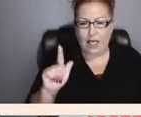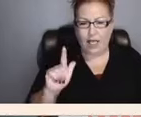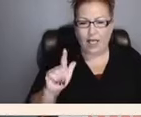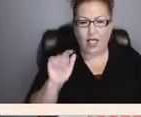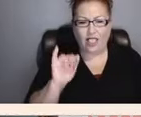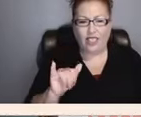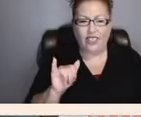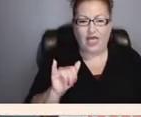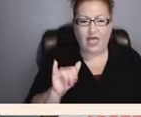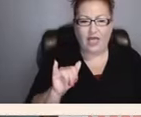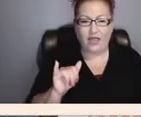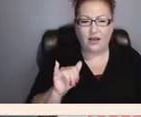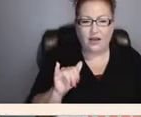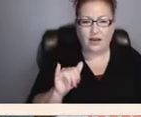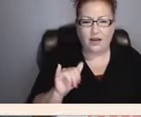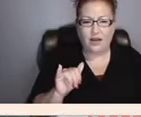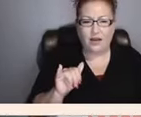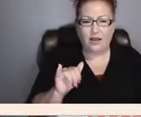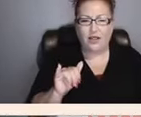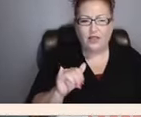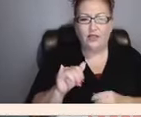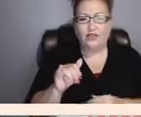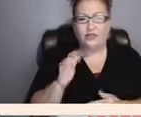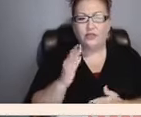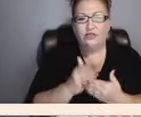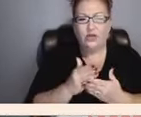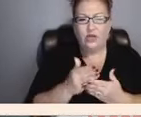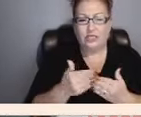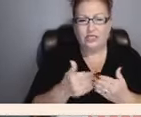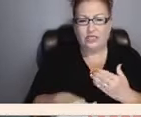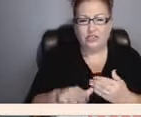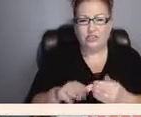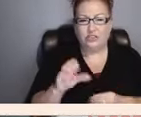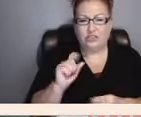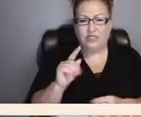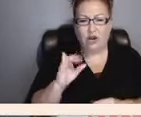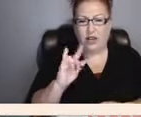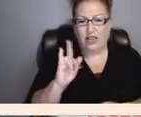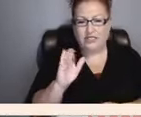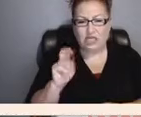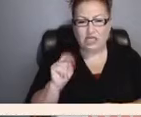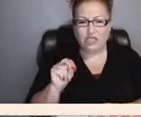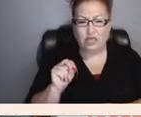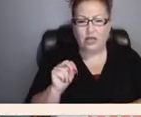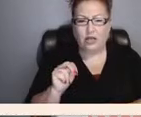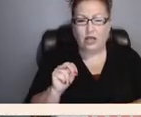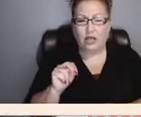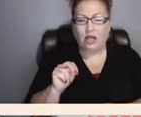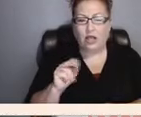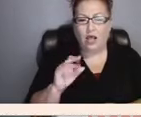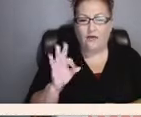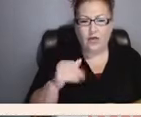mental defectors such as Carrie S. Buck, a young woman in Virginia, his